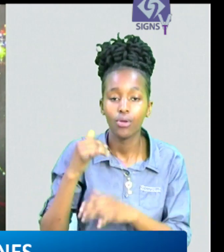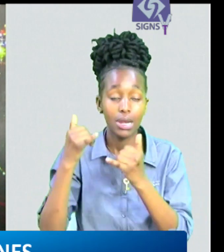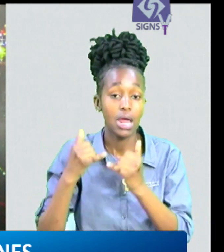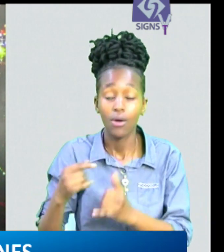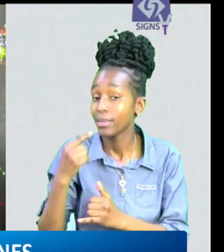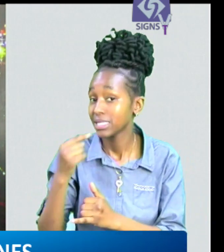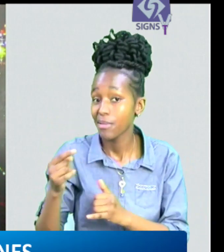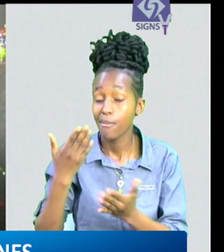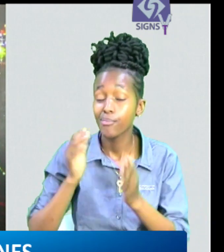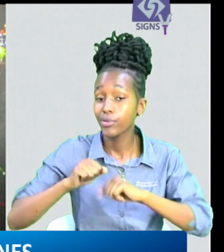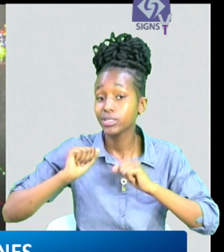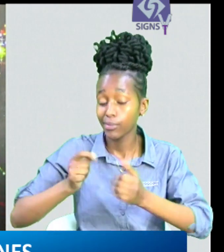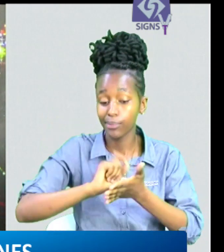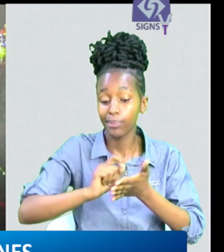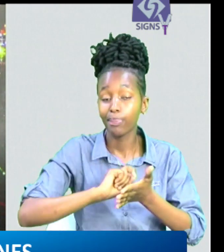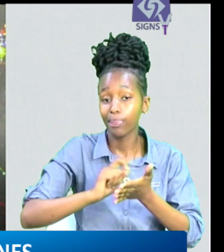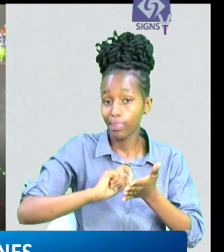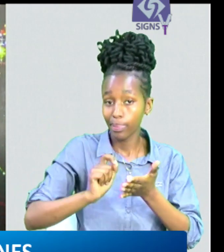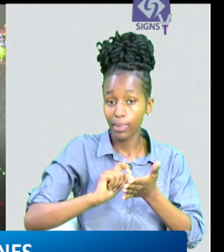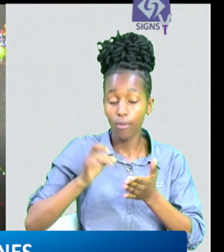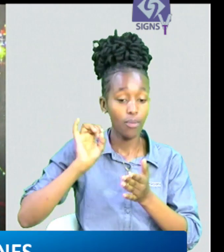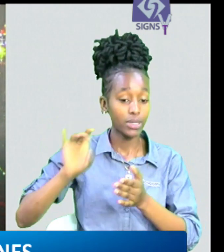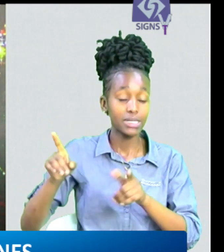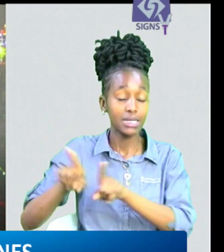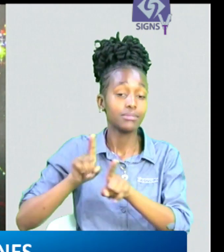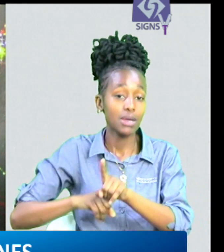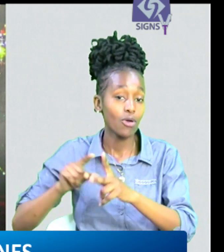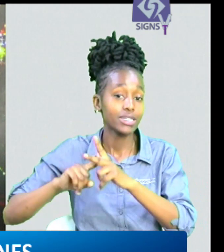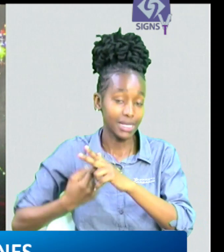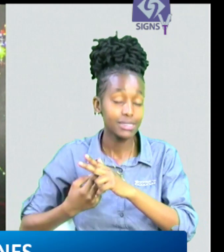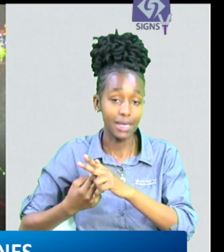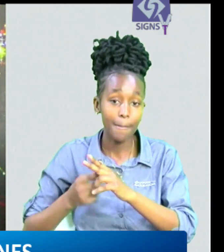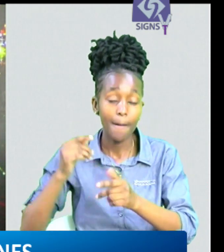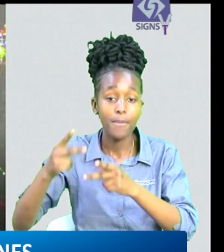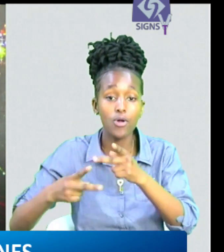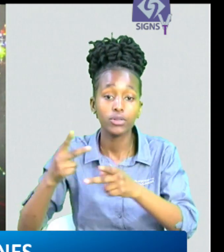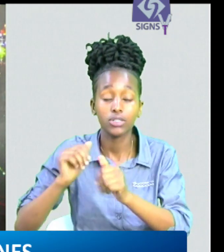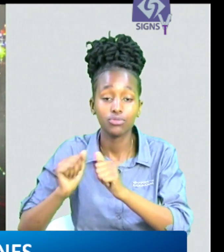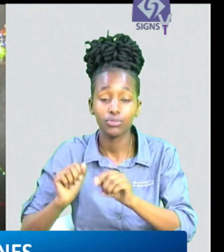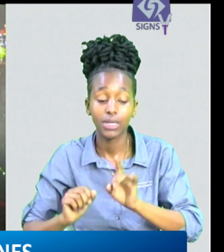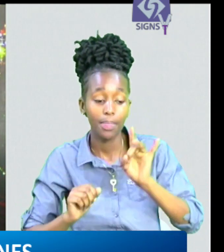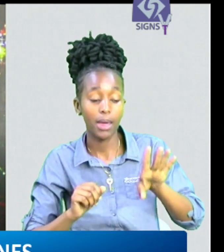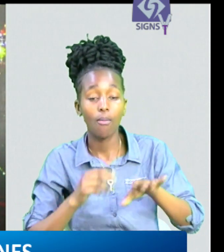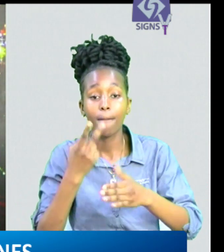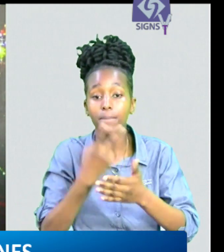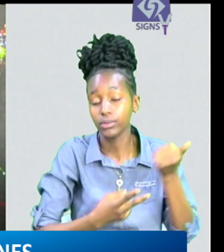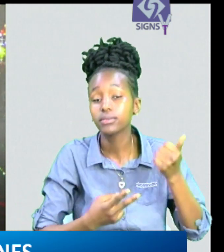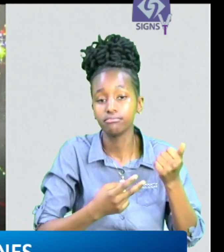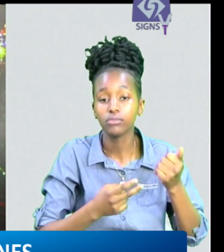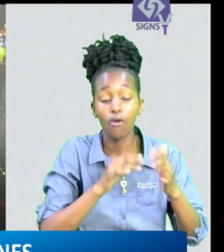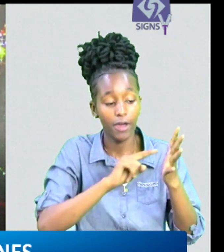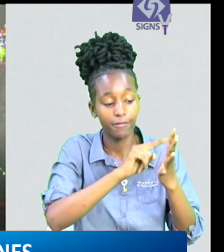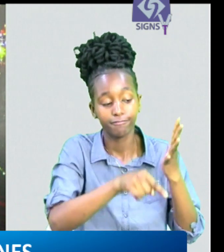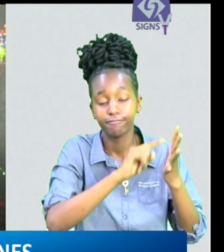the party organs the odium party hence said they are deemed to have resigned and will now commence the process of